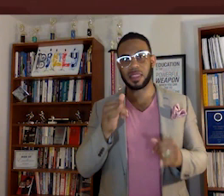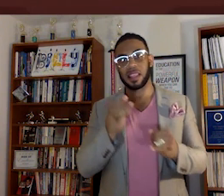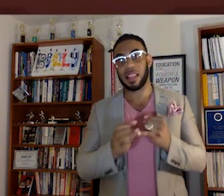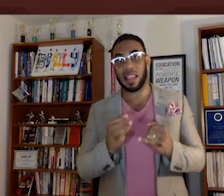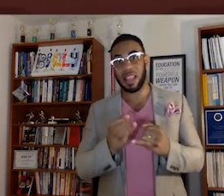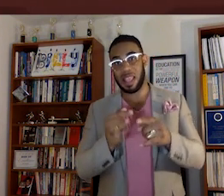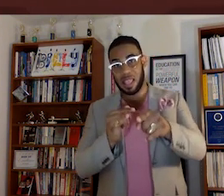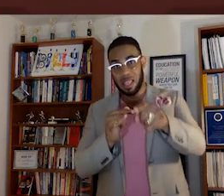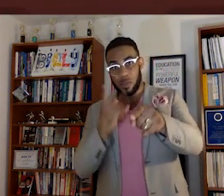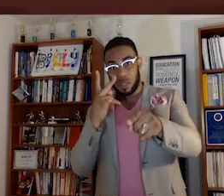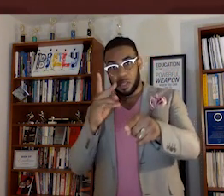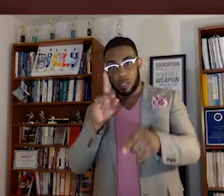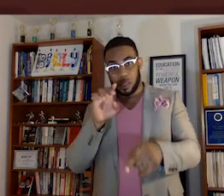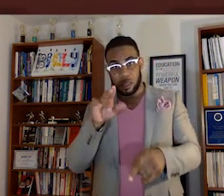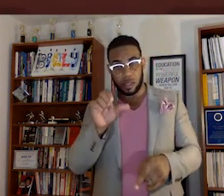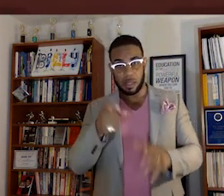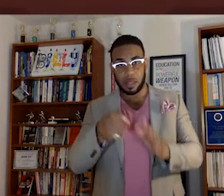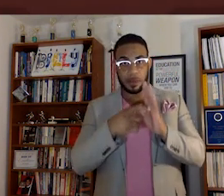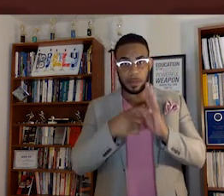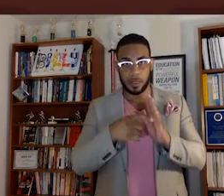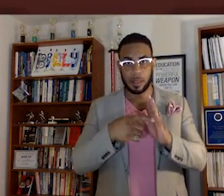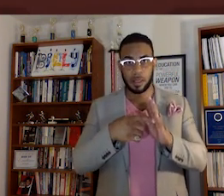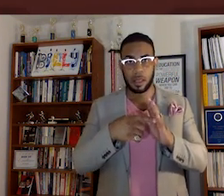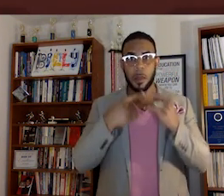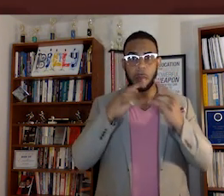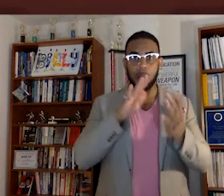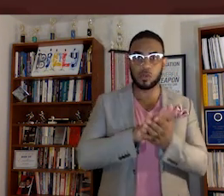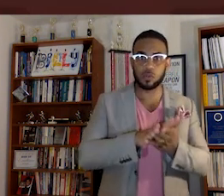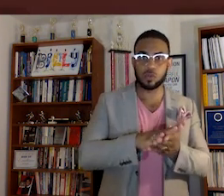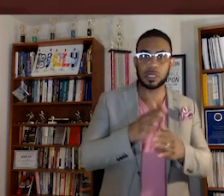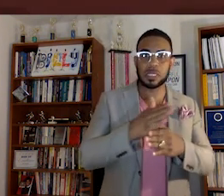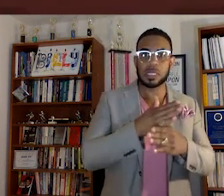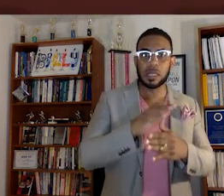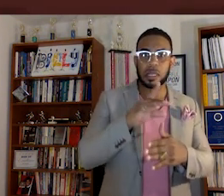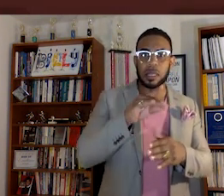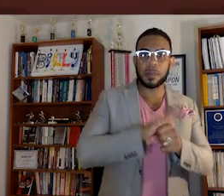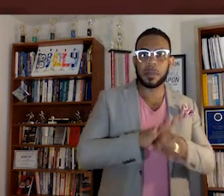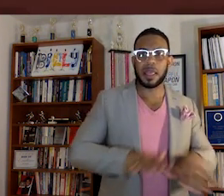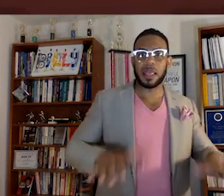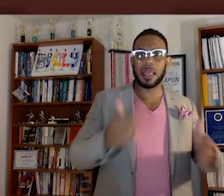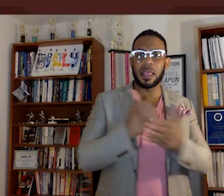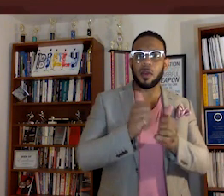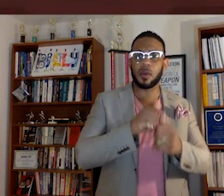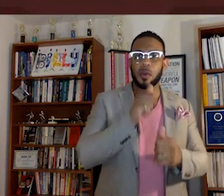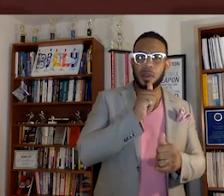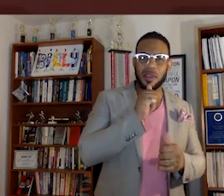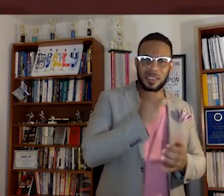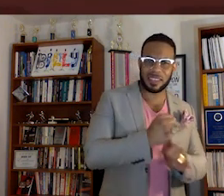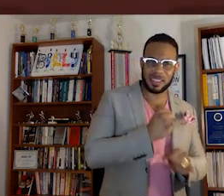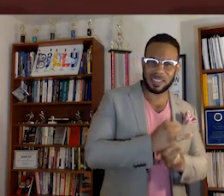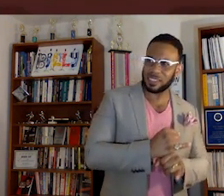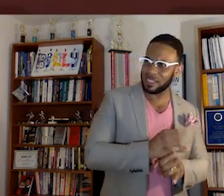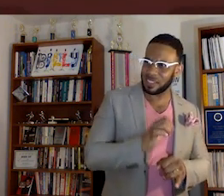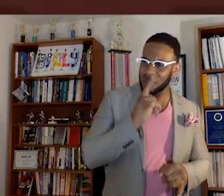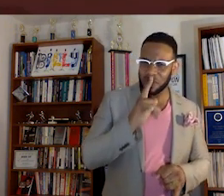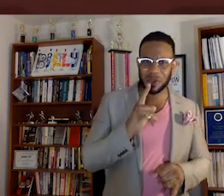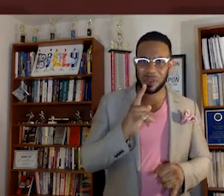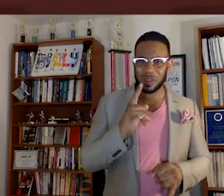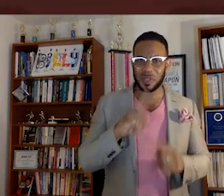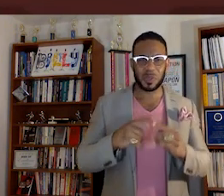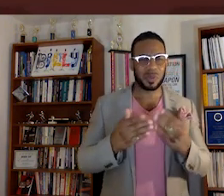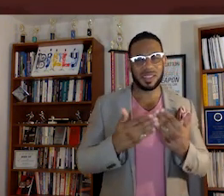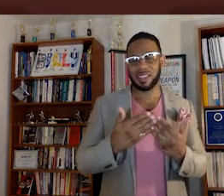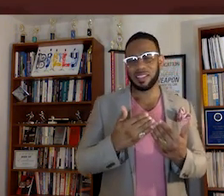last one, DeVos demands public schools share pandemic aid with private institutions. This one was too